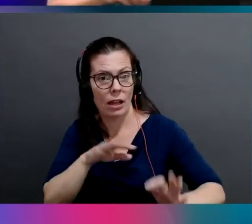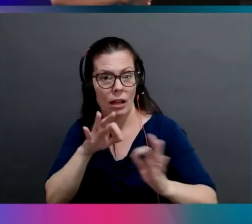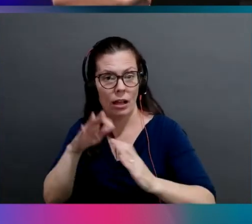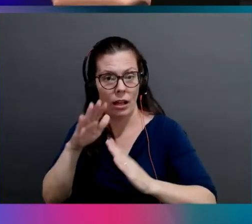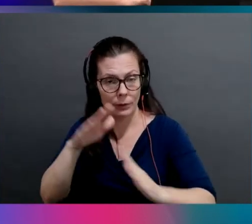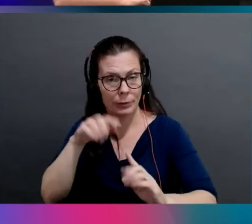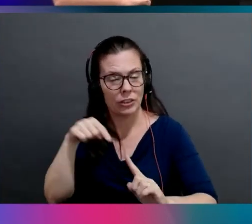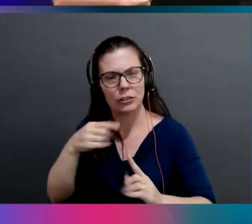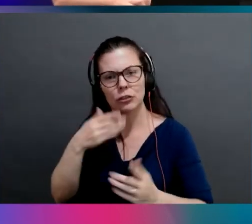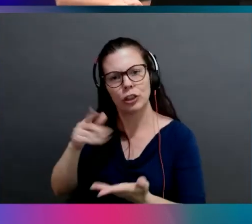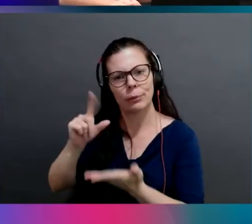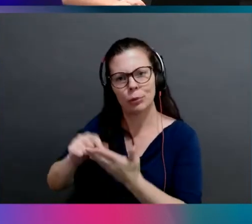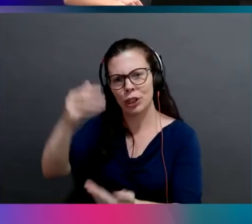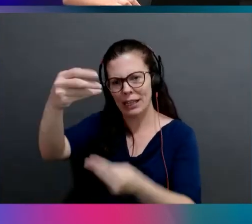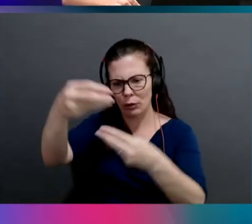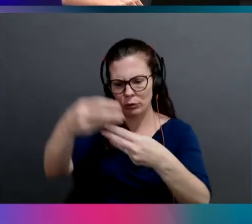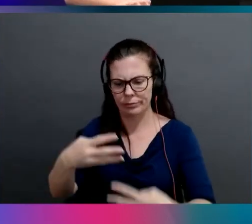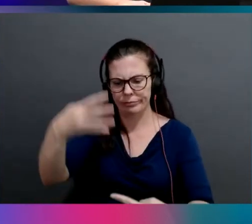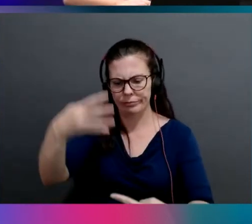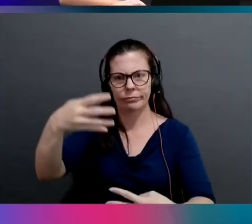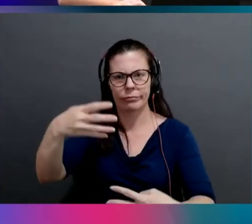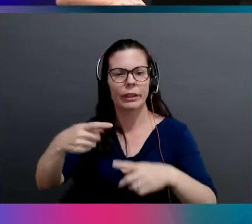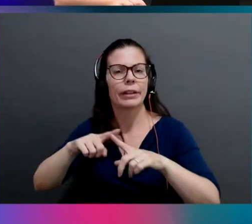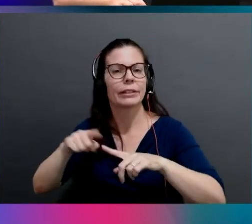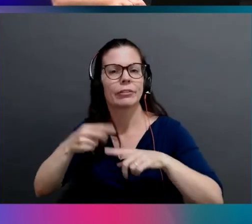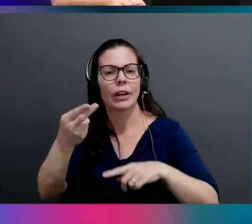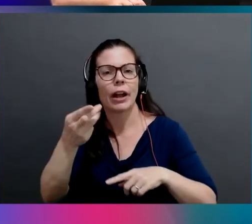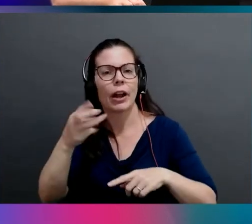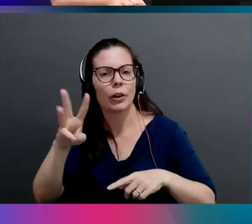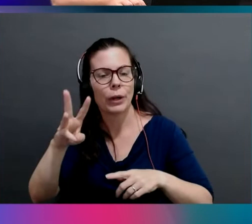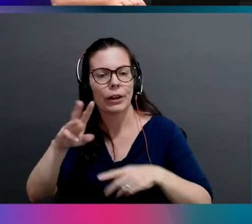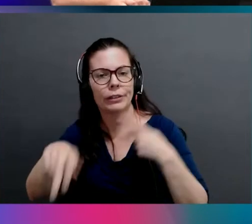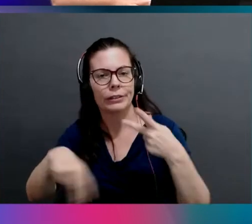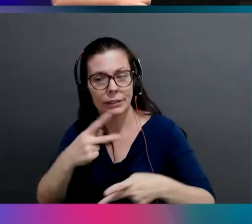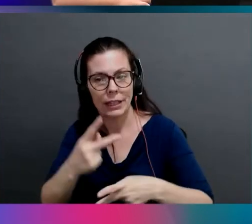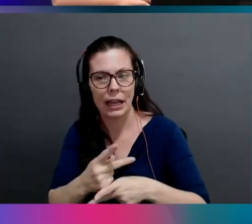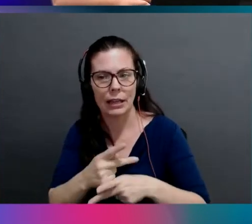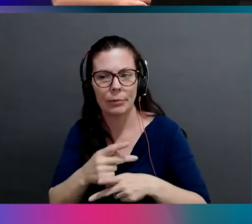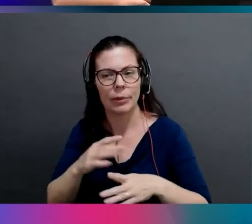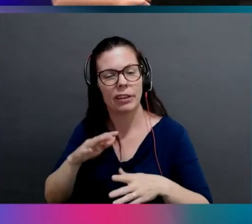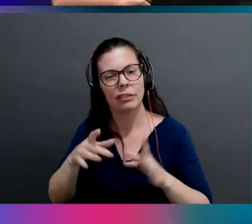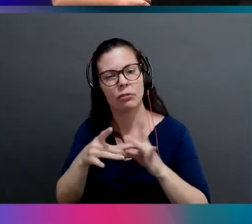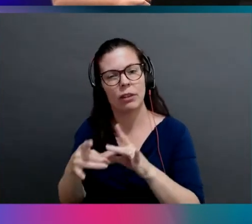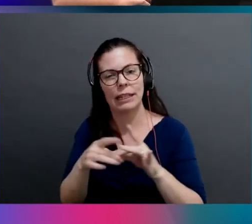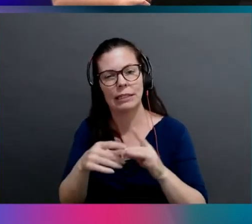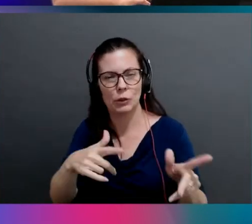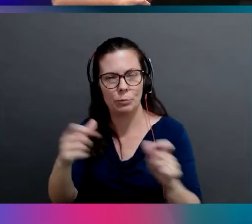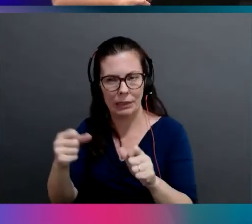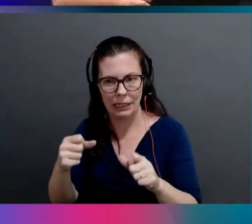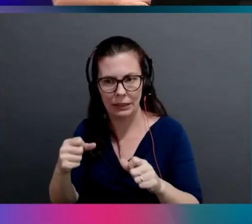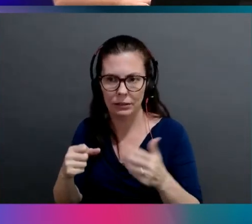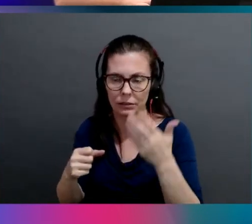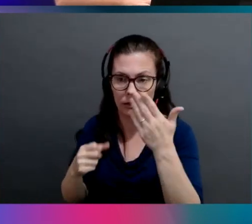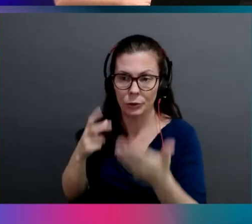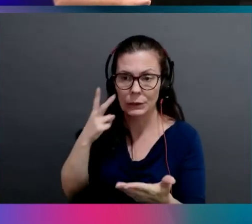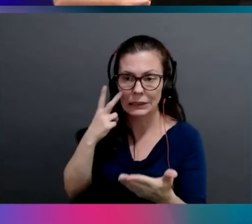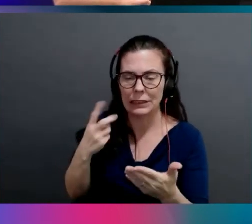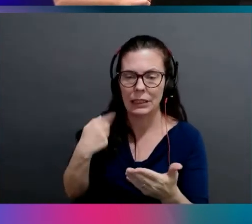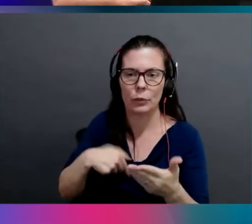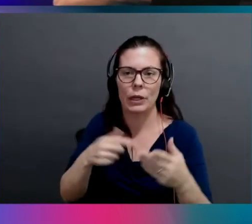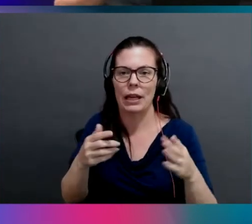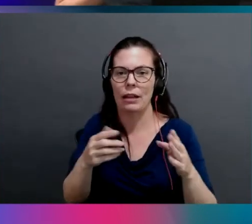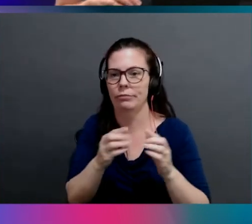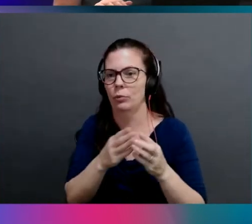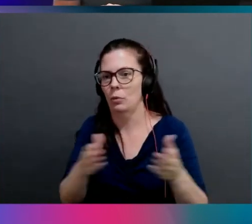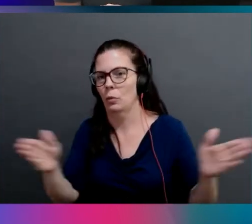like printout with all the different hardware types and their, their relative speeds and stuff like that. you can see, we have a wide support for